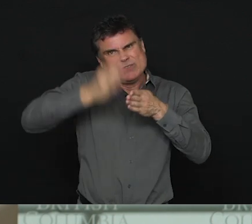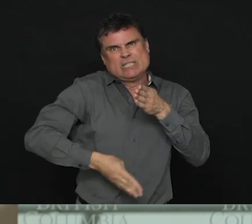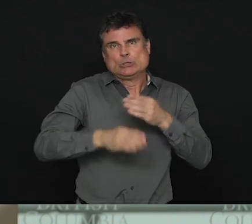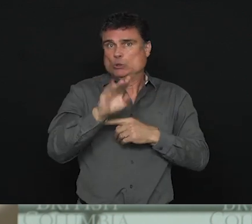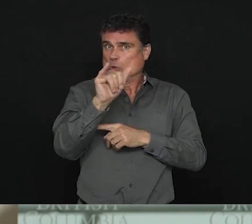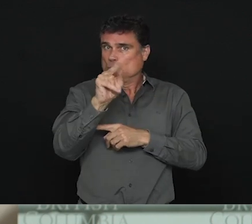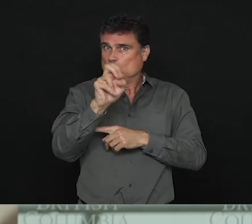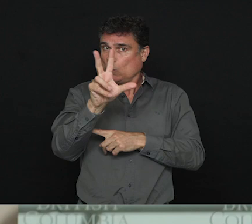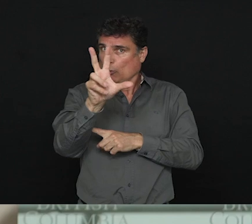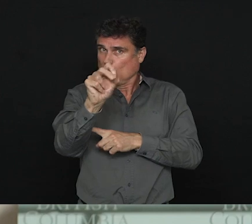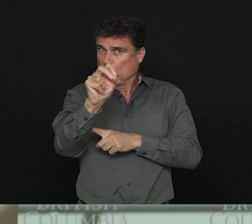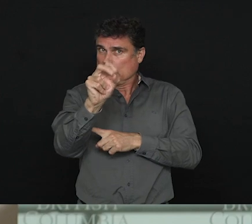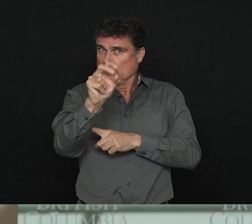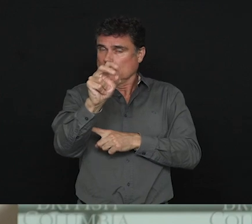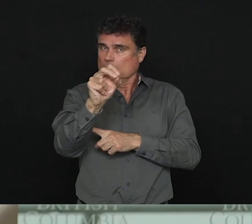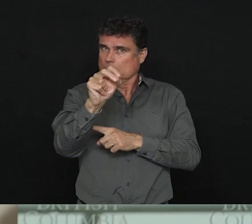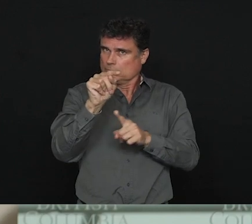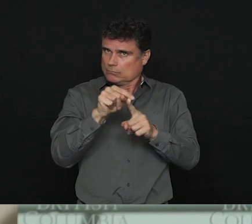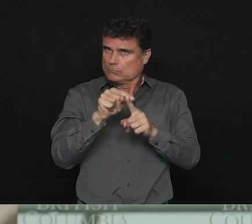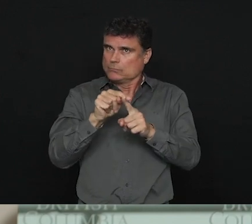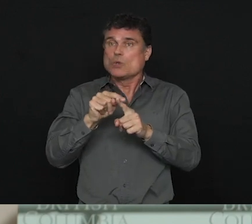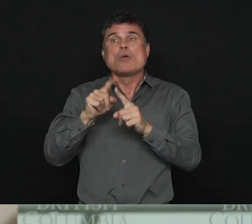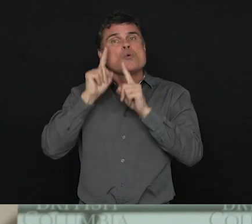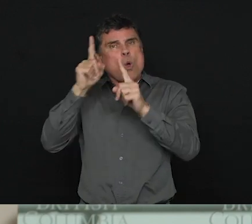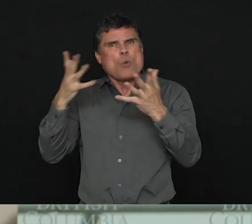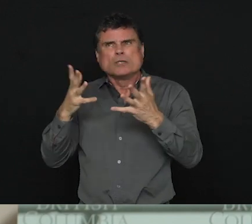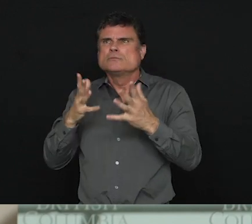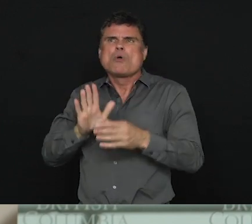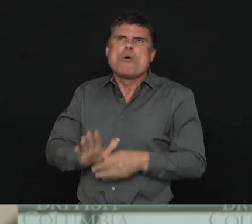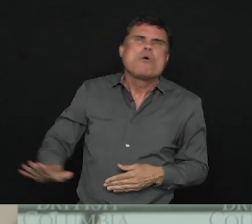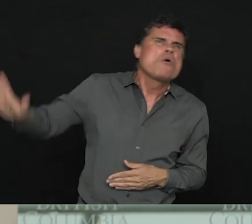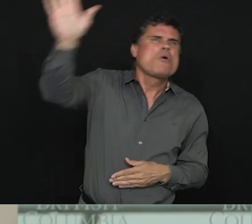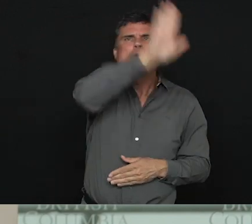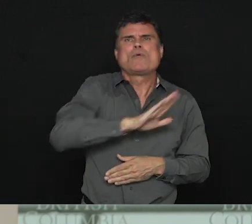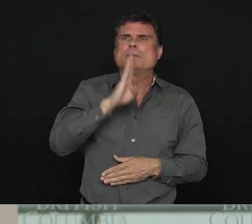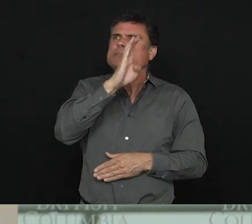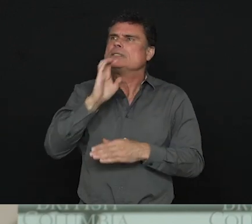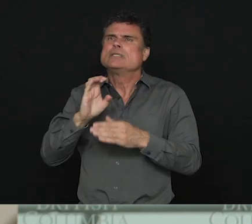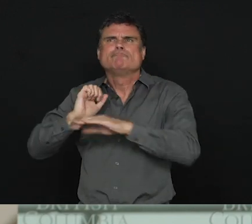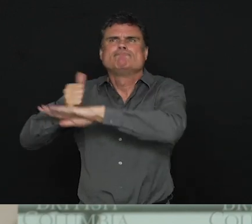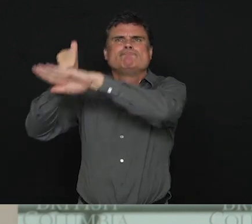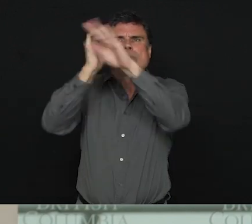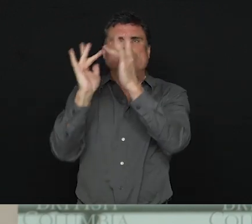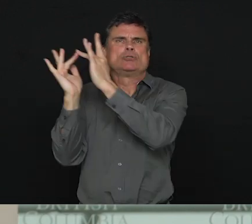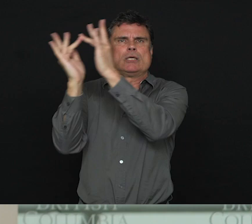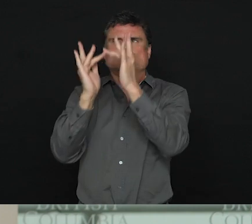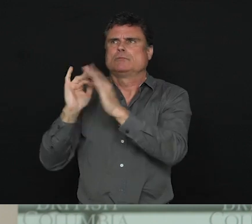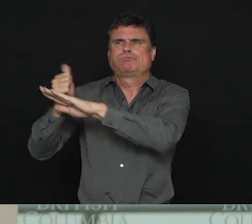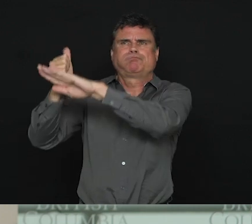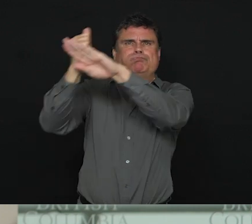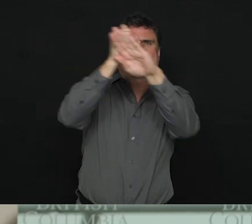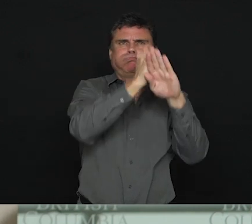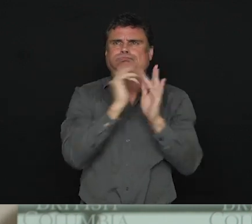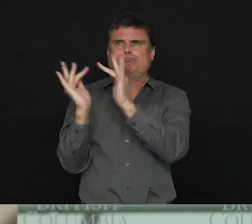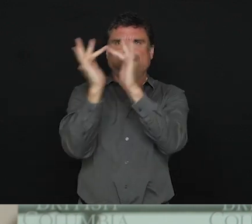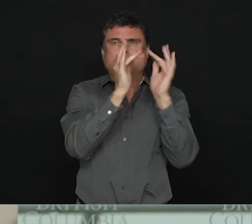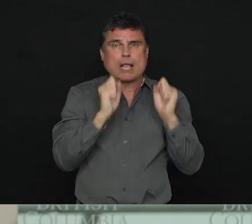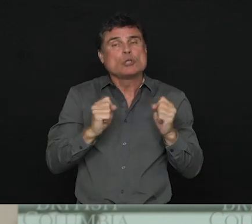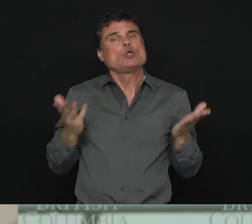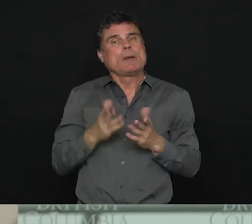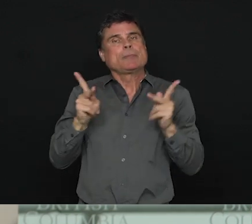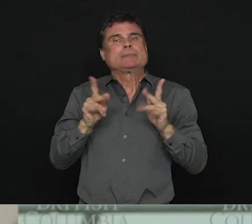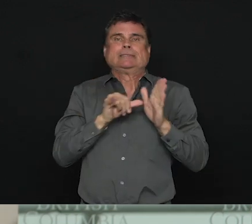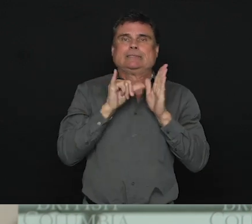to faster internet as quickly as possible. It will also allow people to learn to work, stay at home and